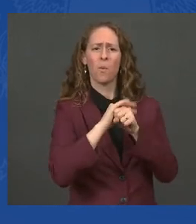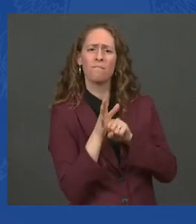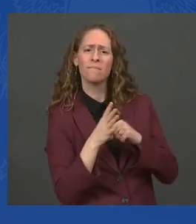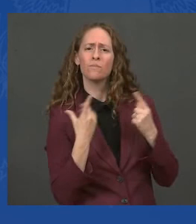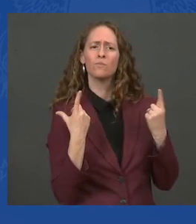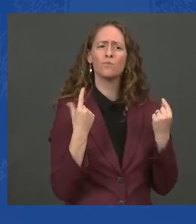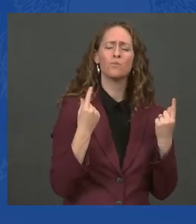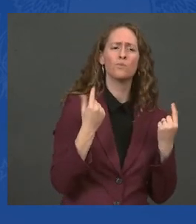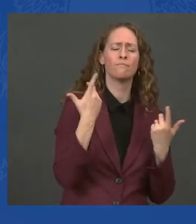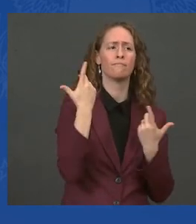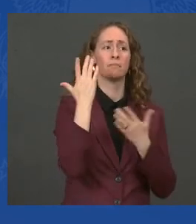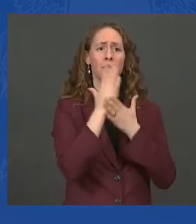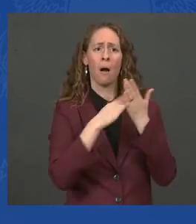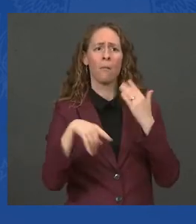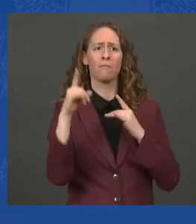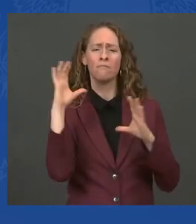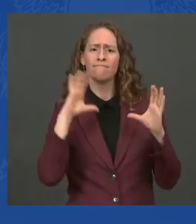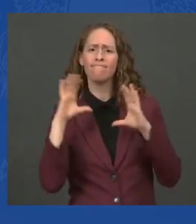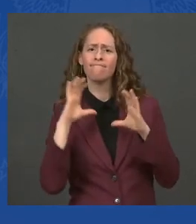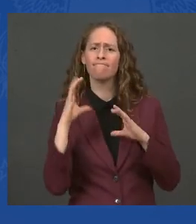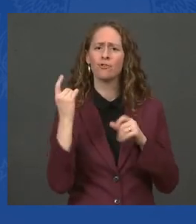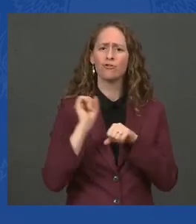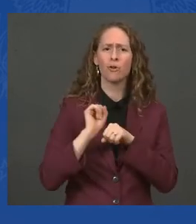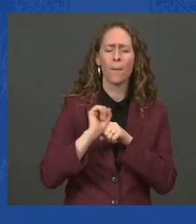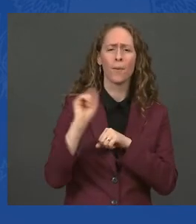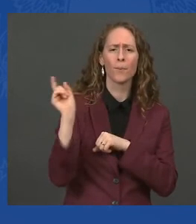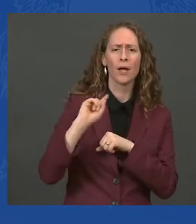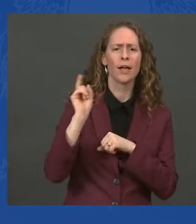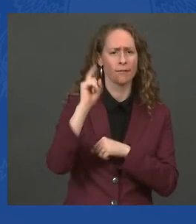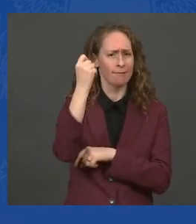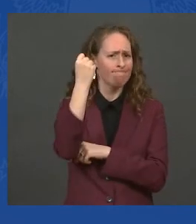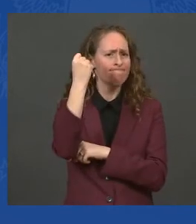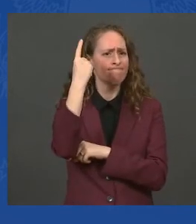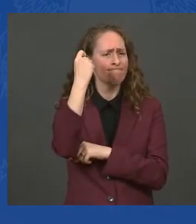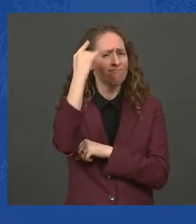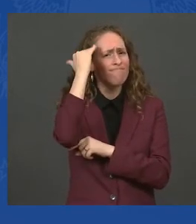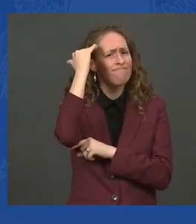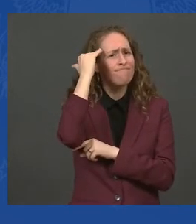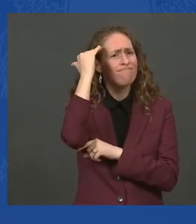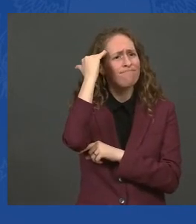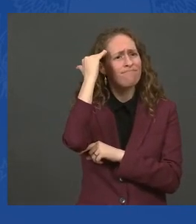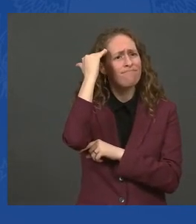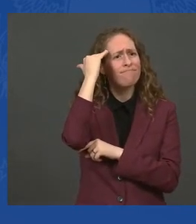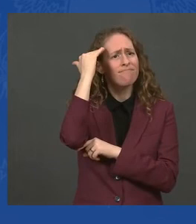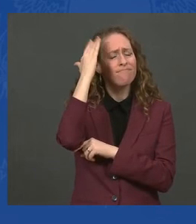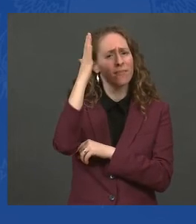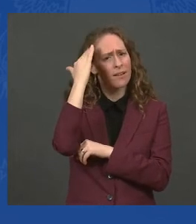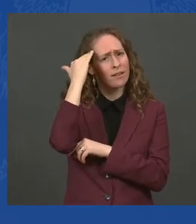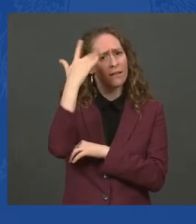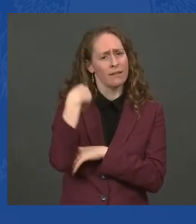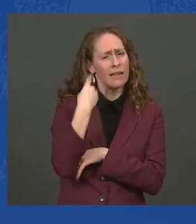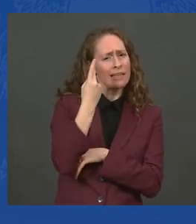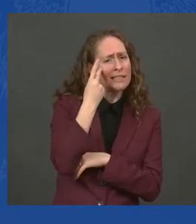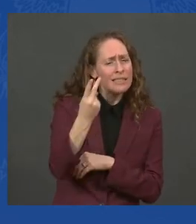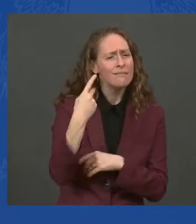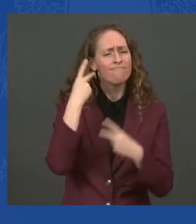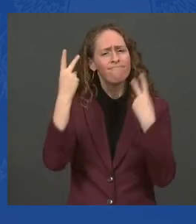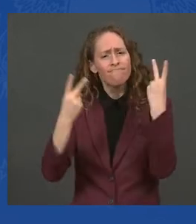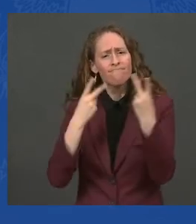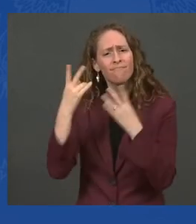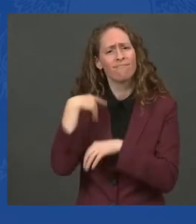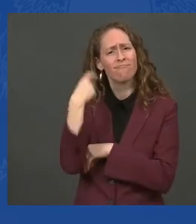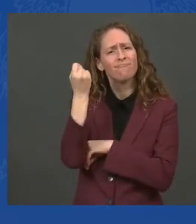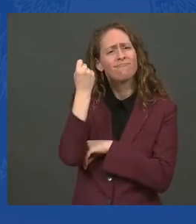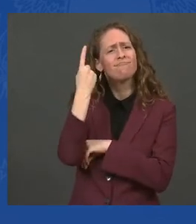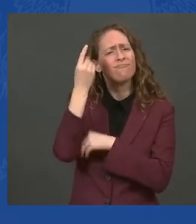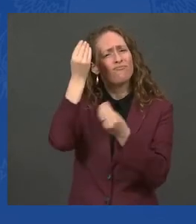you. It's not enough to know that we're making progress. You need to see it and feel it in your own lives, around the kitchen table, in